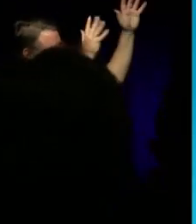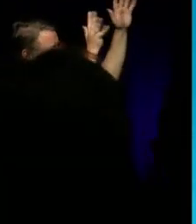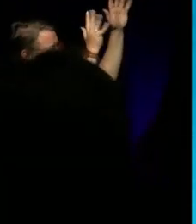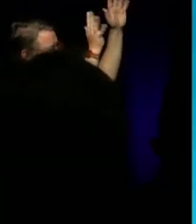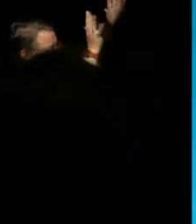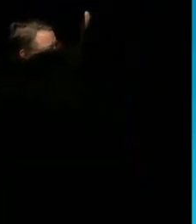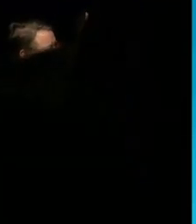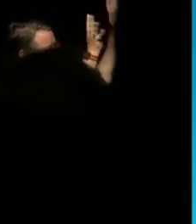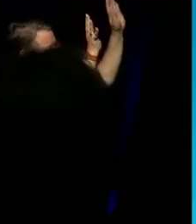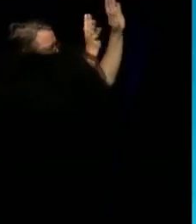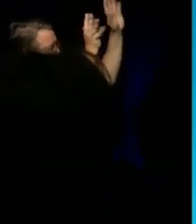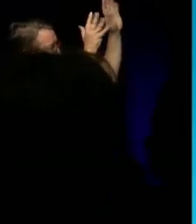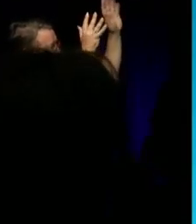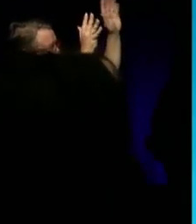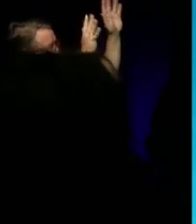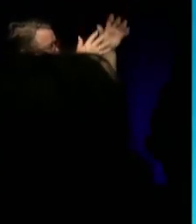Thank you for that.